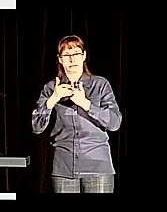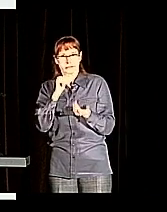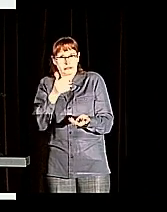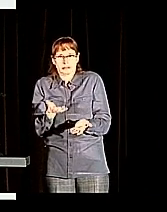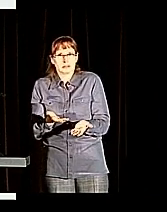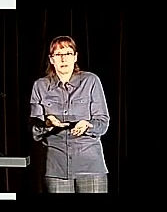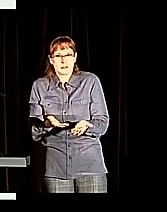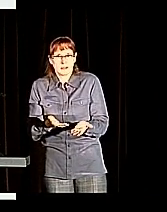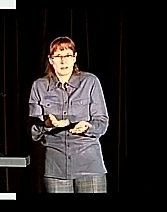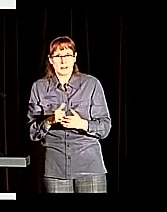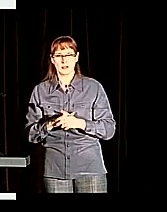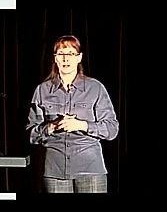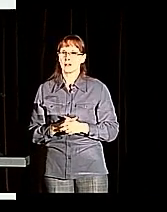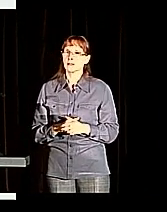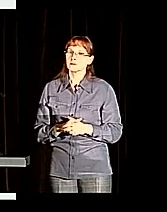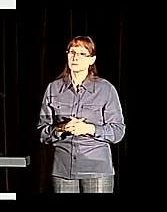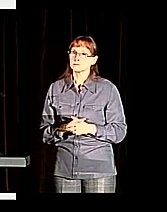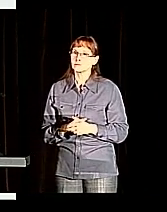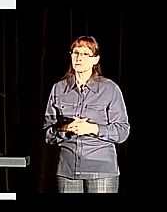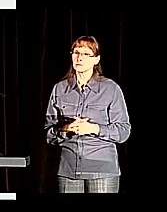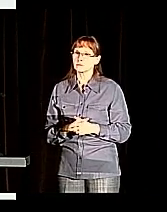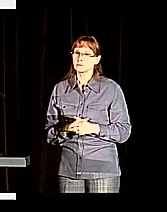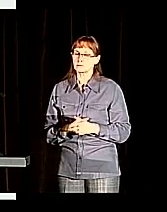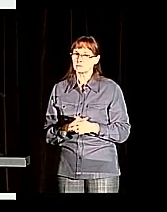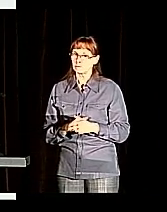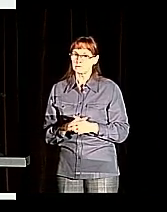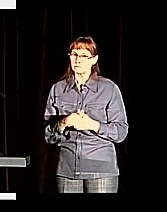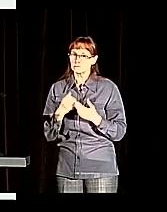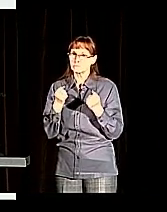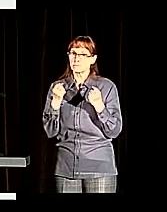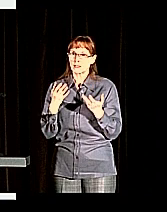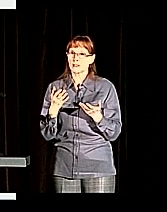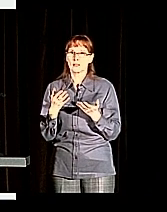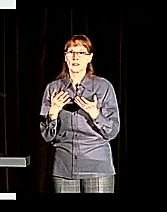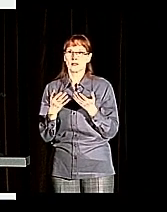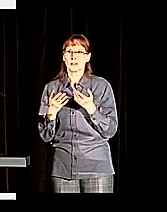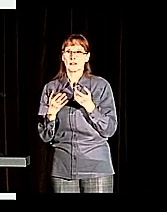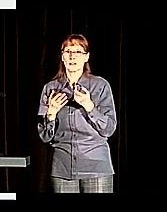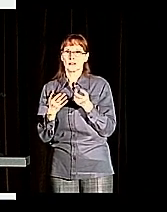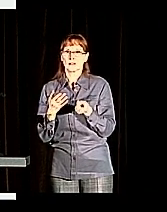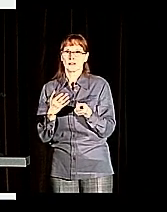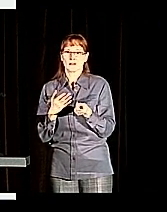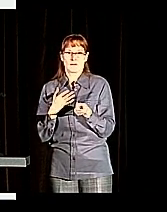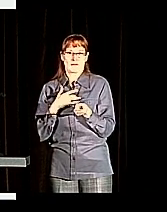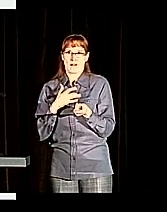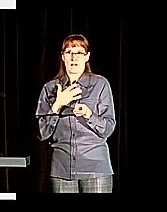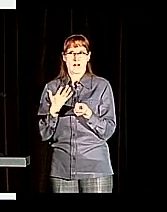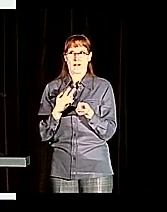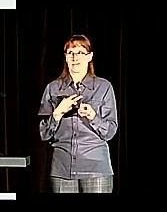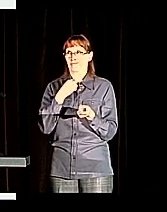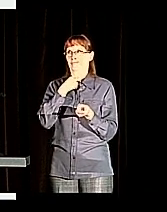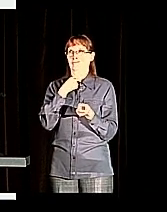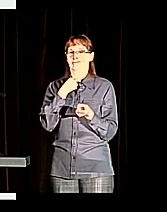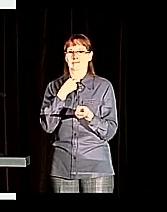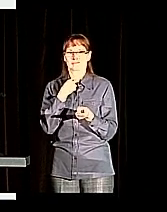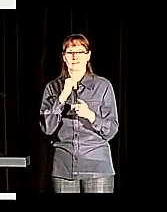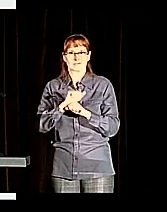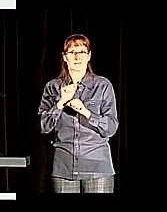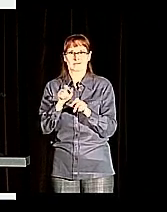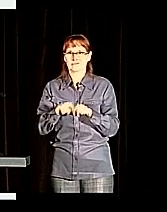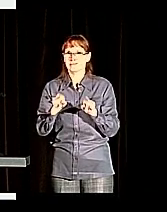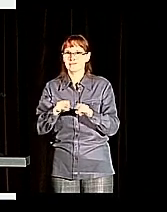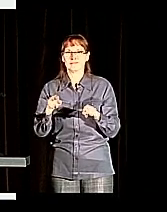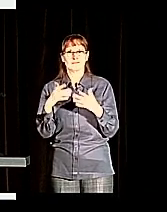to limited role models, don't really feel that they can make it out in the world. We